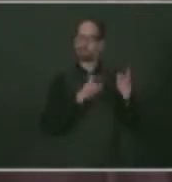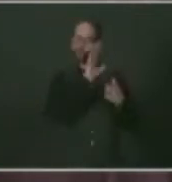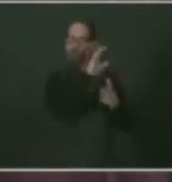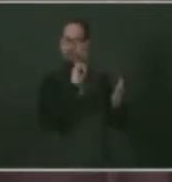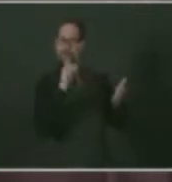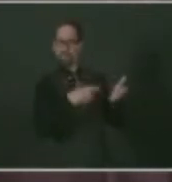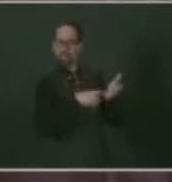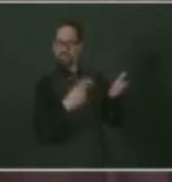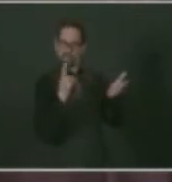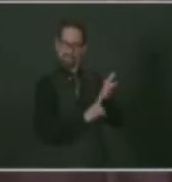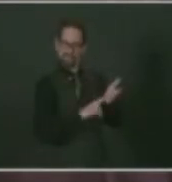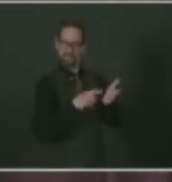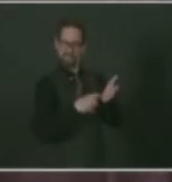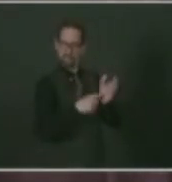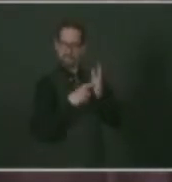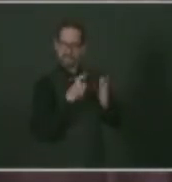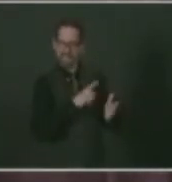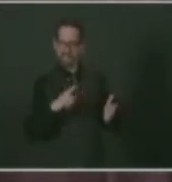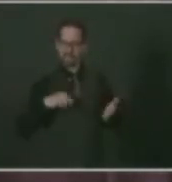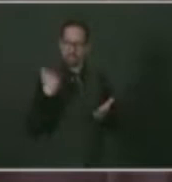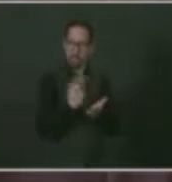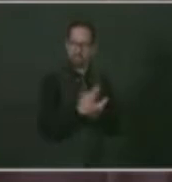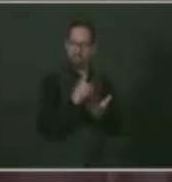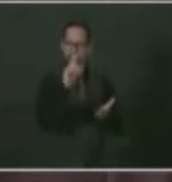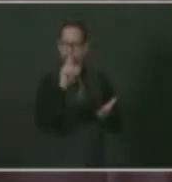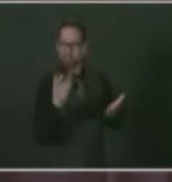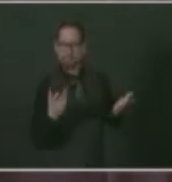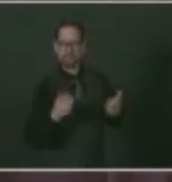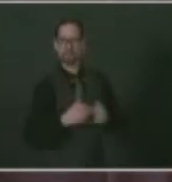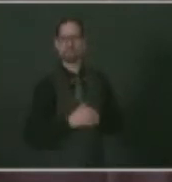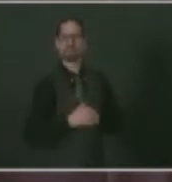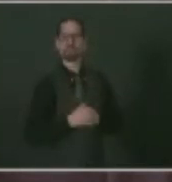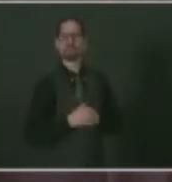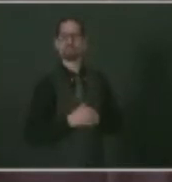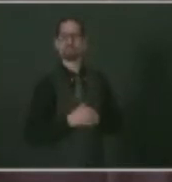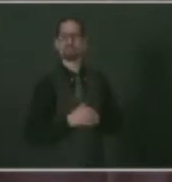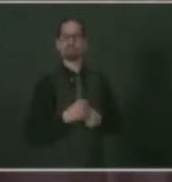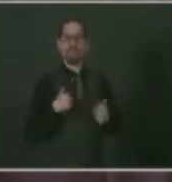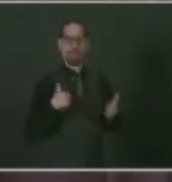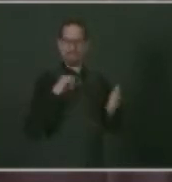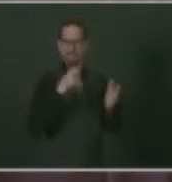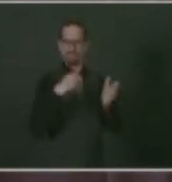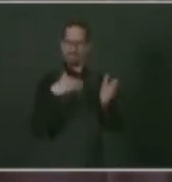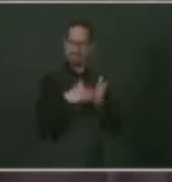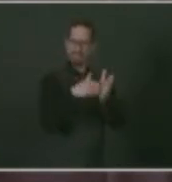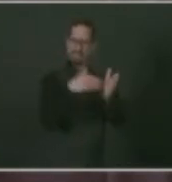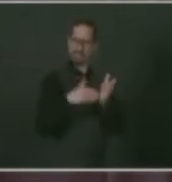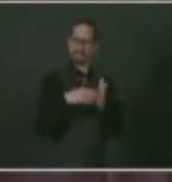presence of possibly a billion dollars, two billion dollars, ten billion dollars, whatever, from President Biden's relief program.